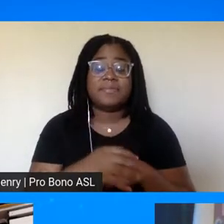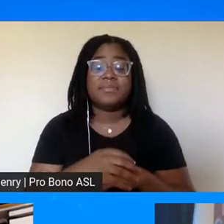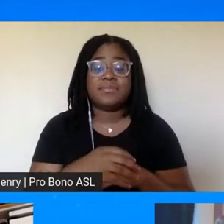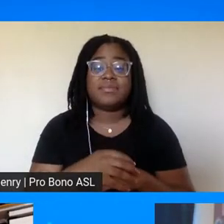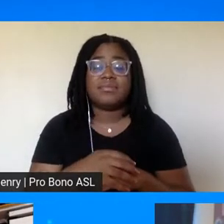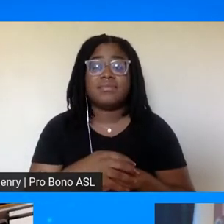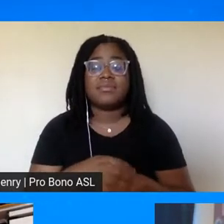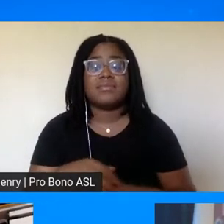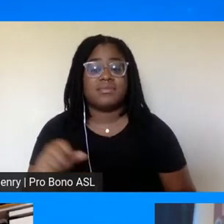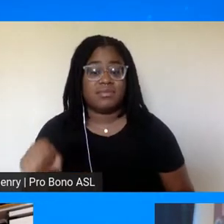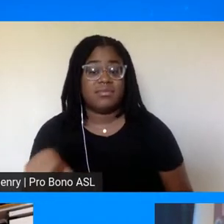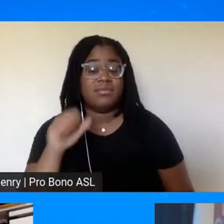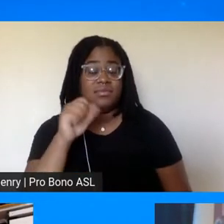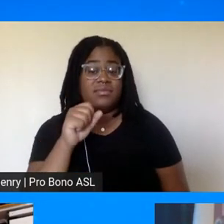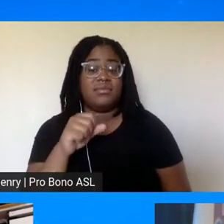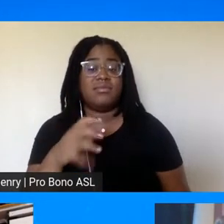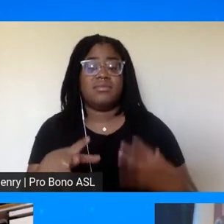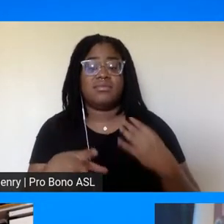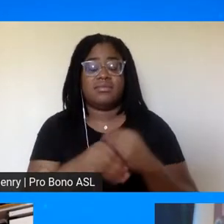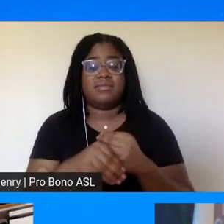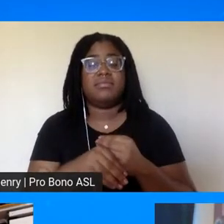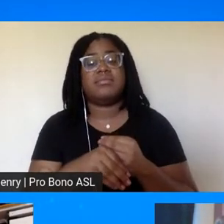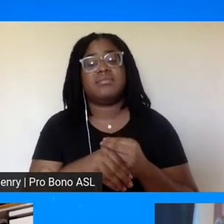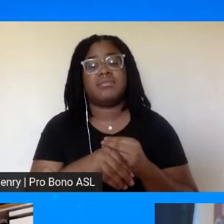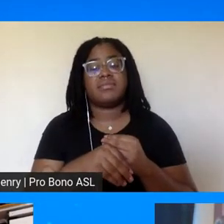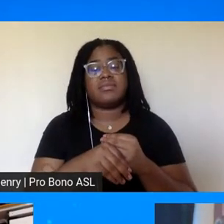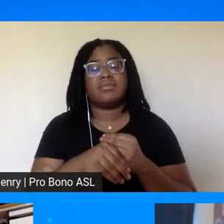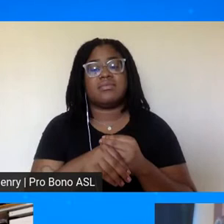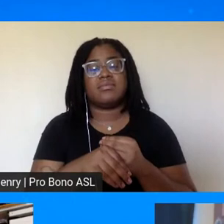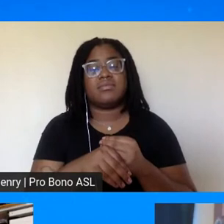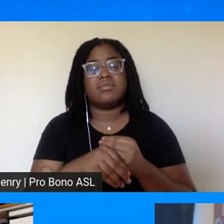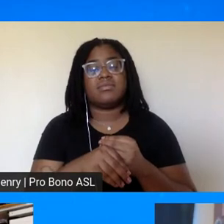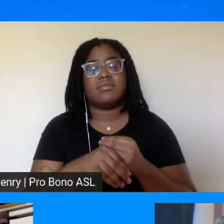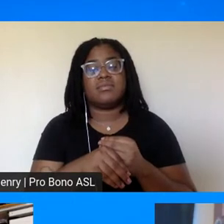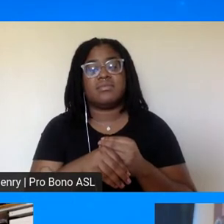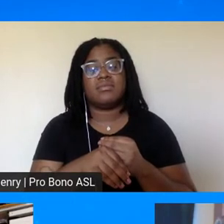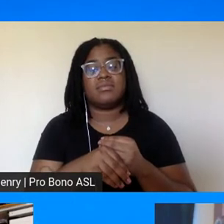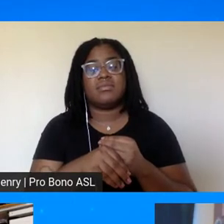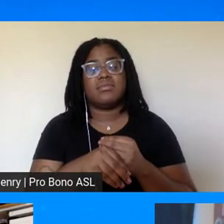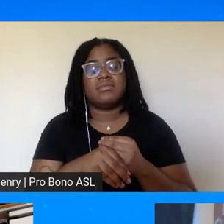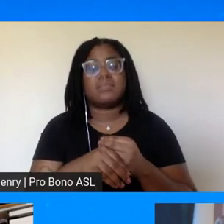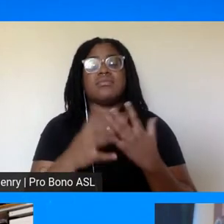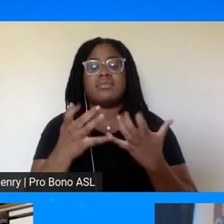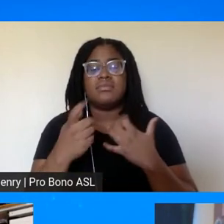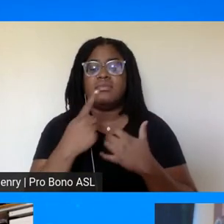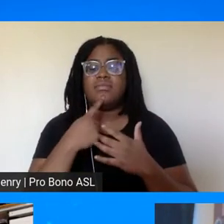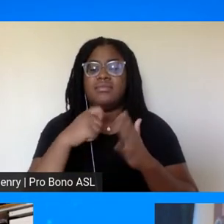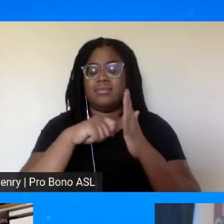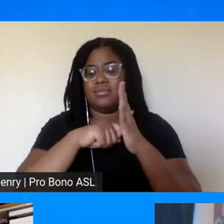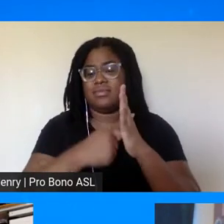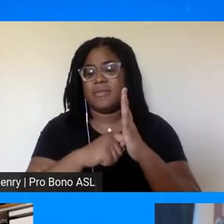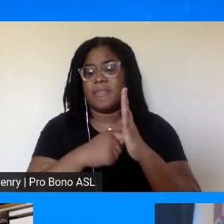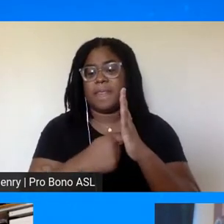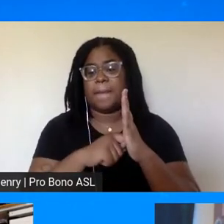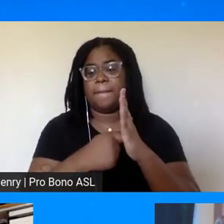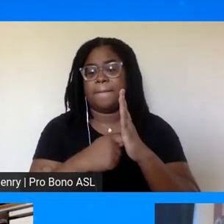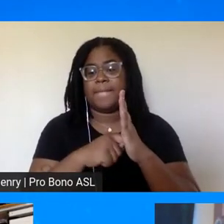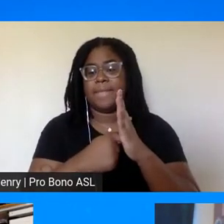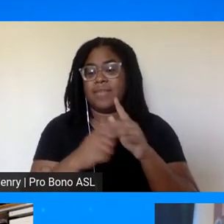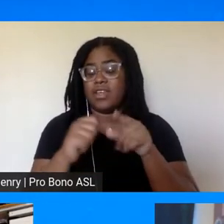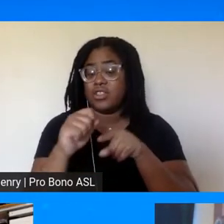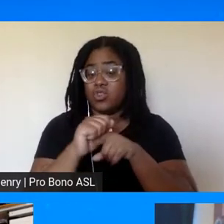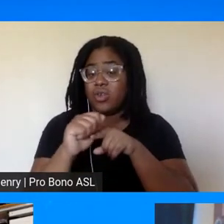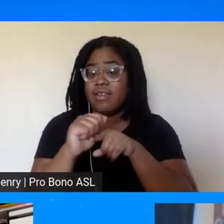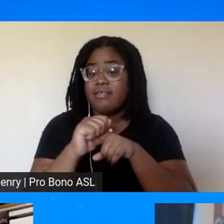And I'd like to also echo, not really, um, accent reiterate that training, because that's the key that made Dr. King. It was a training that the